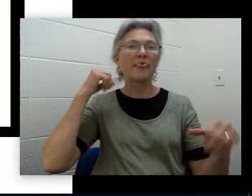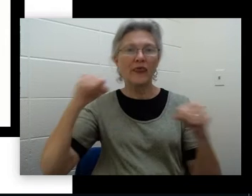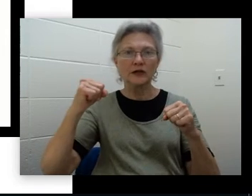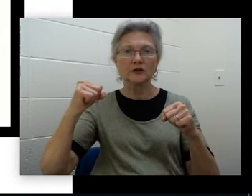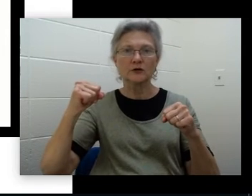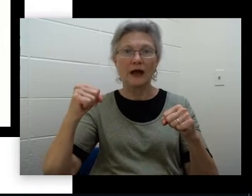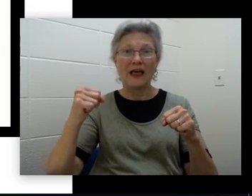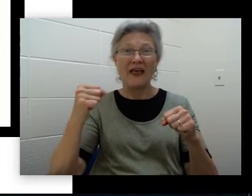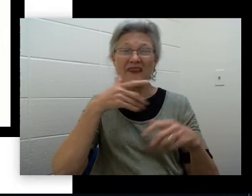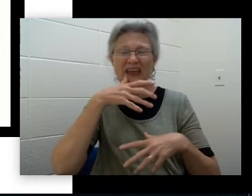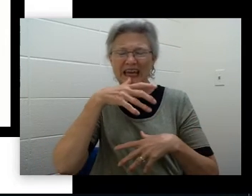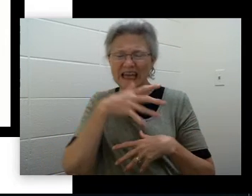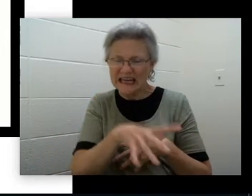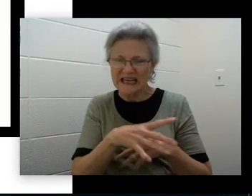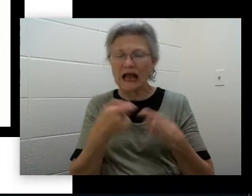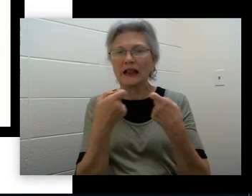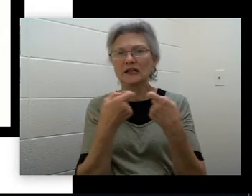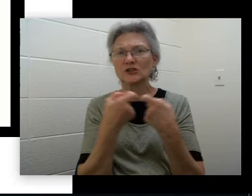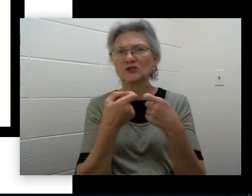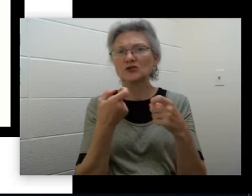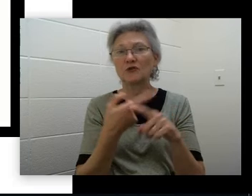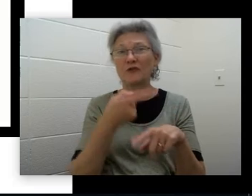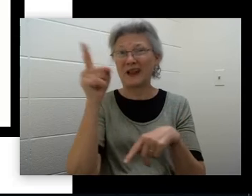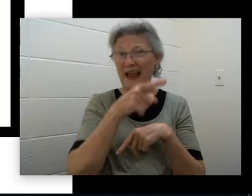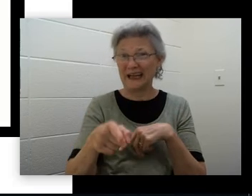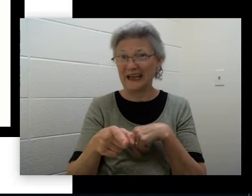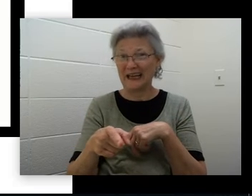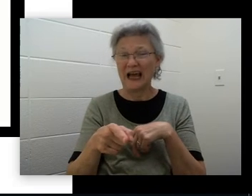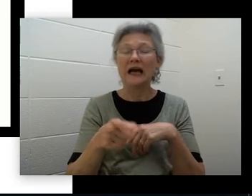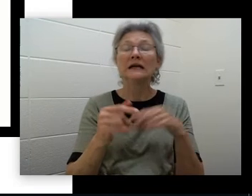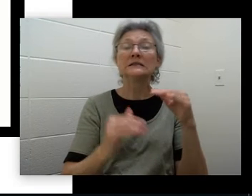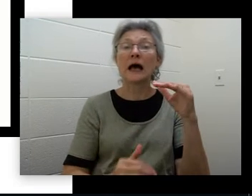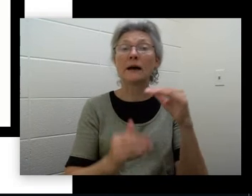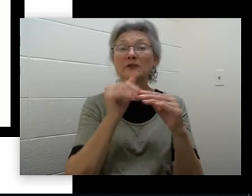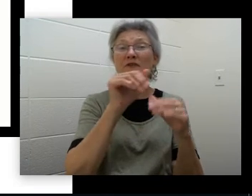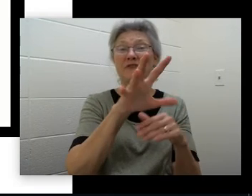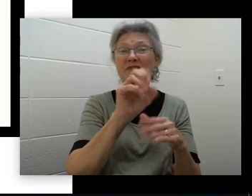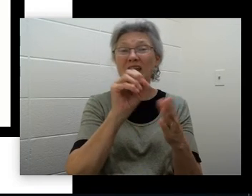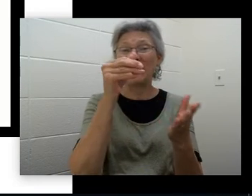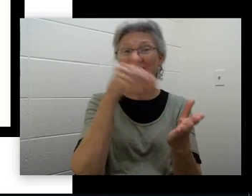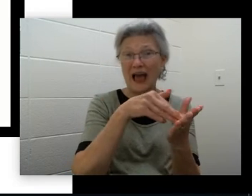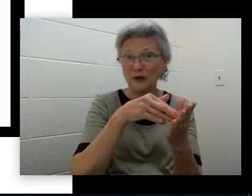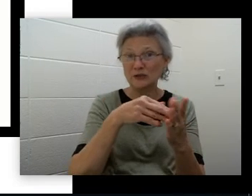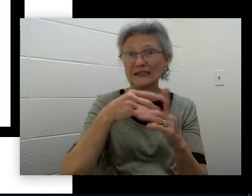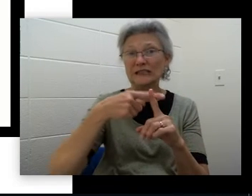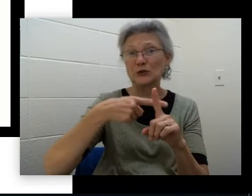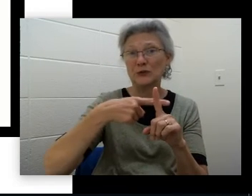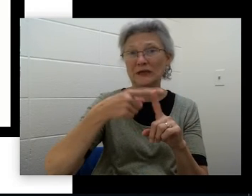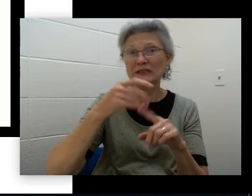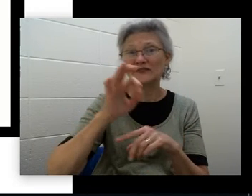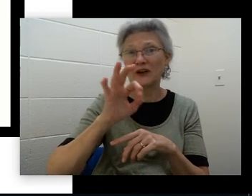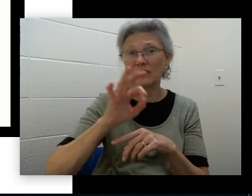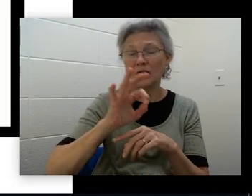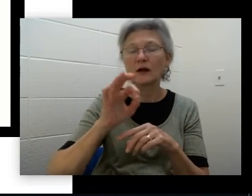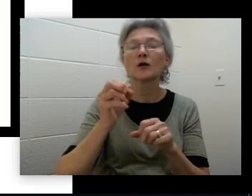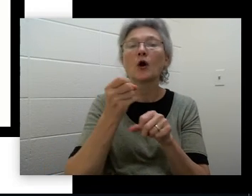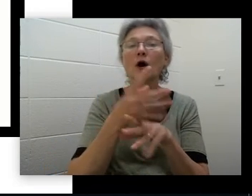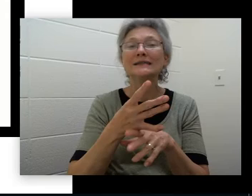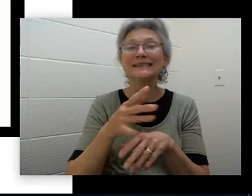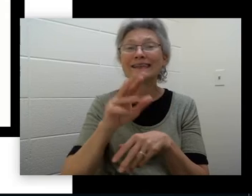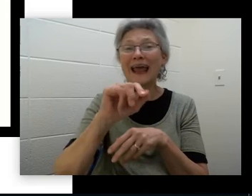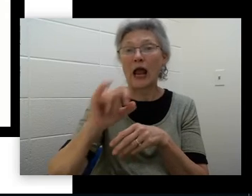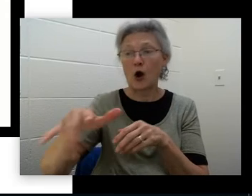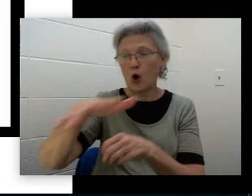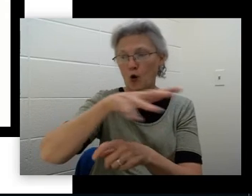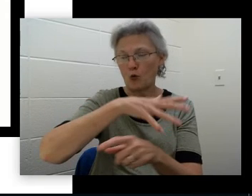and the electricity from the lightning heat that can get up to 50,000 degrees Fahrenheit causes that air around it